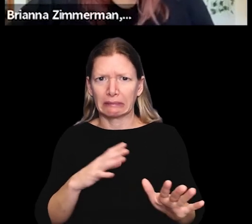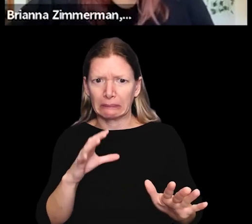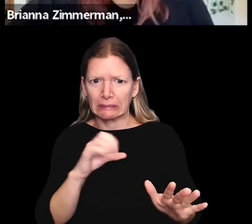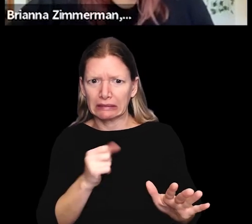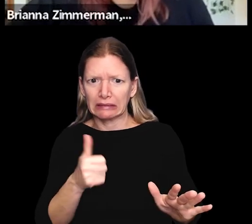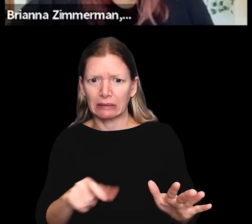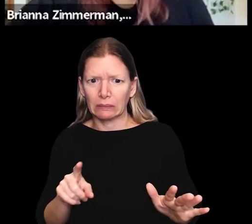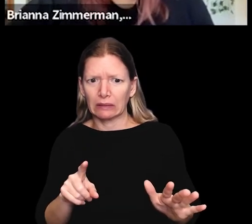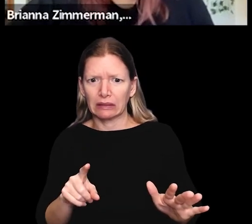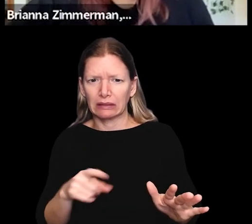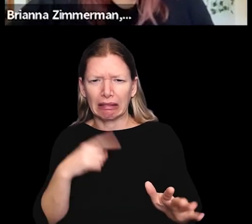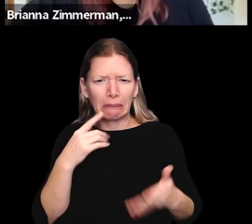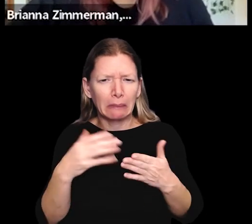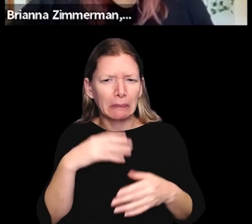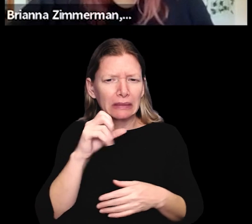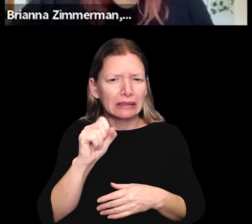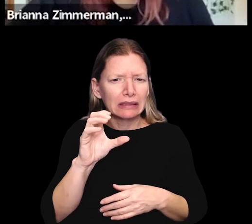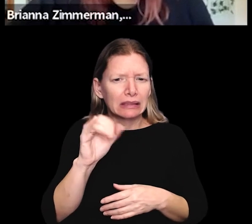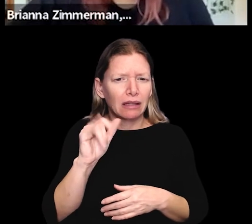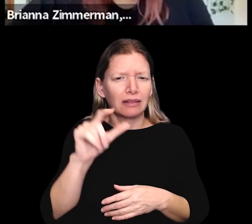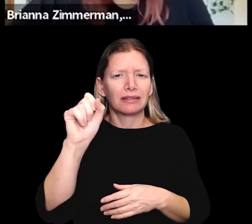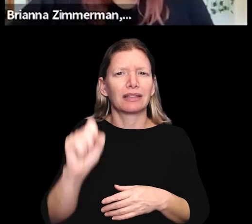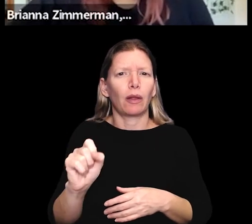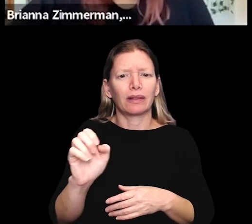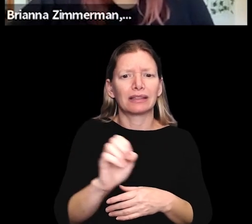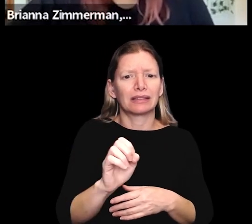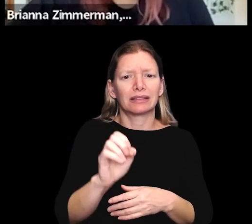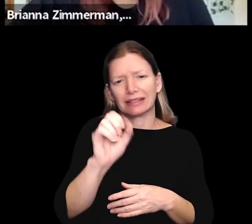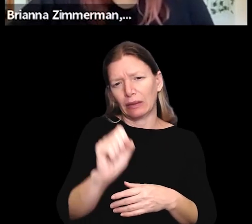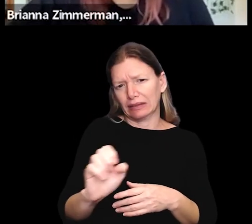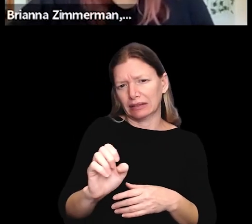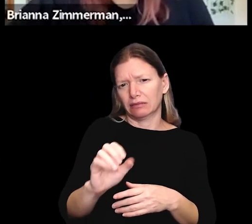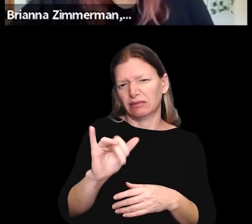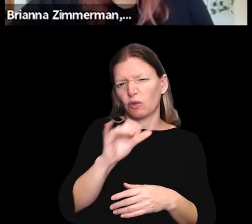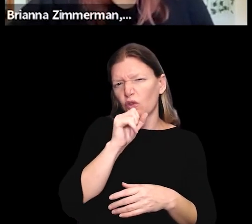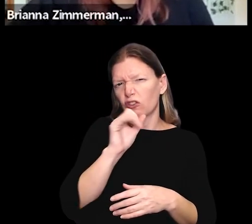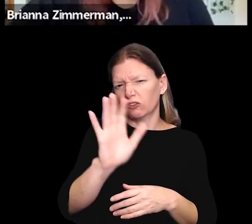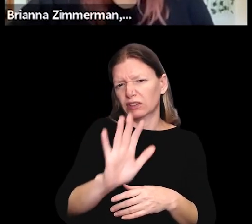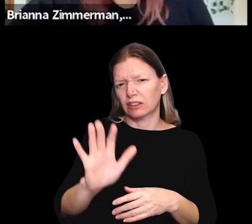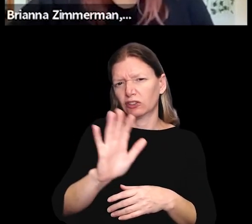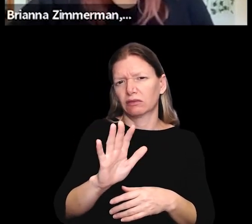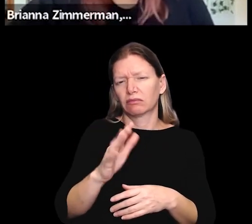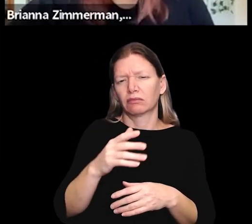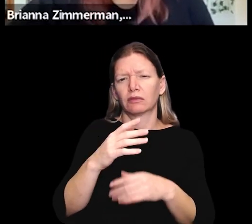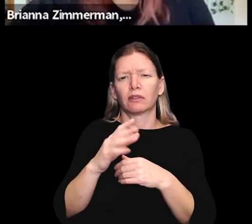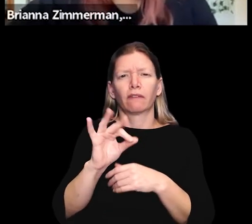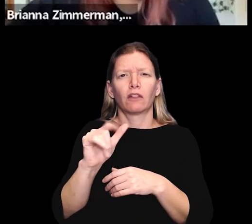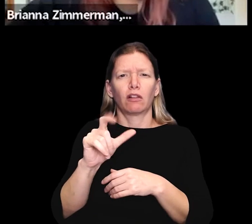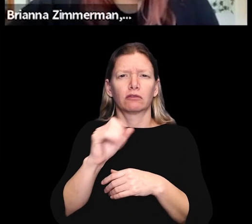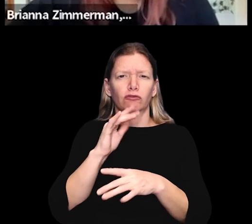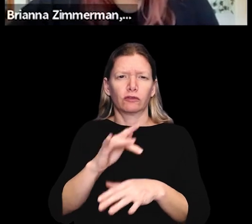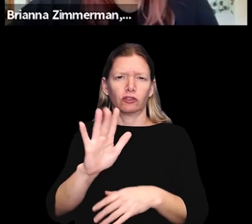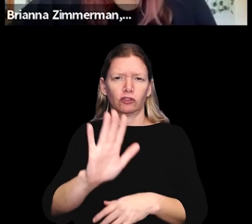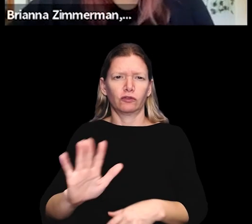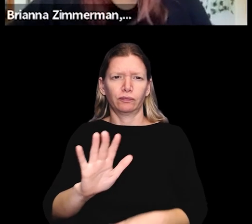hopefully I didn't miss anyone. I might have missed skill in the southeast region of the state, which is an orange and covers Fall River.